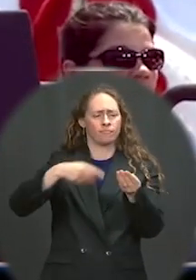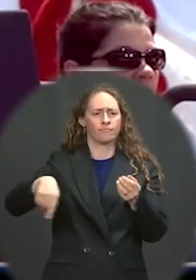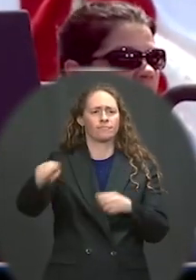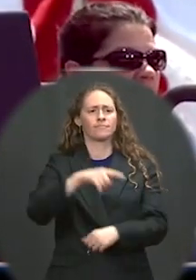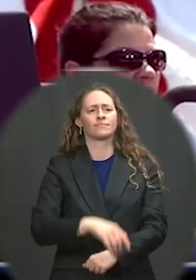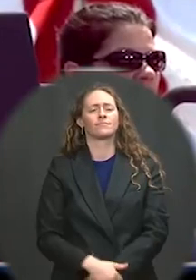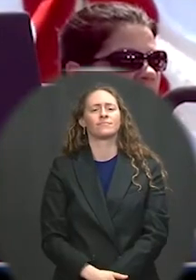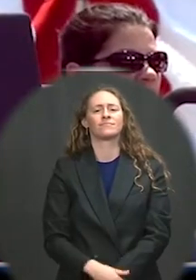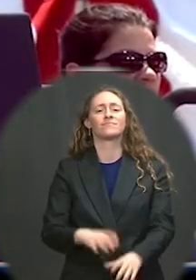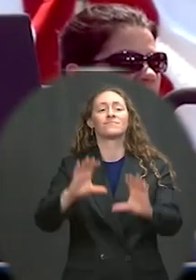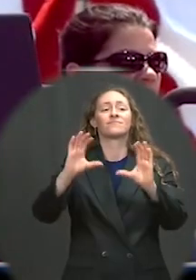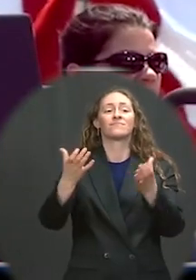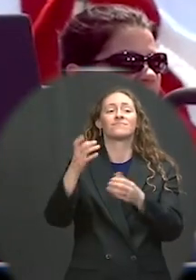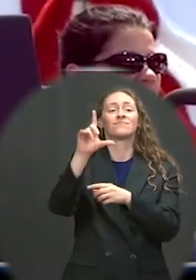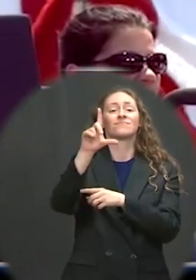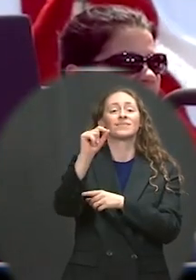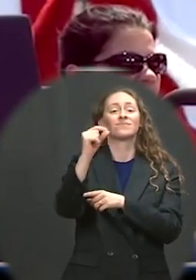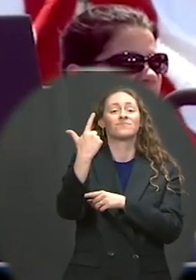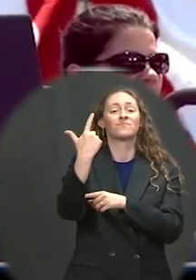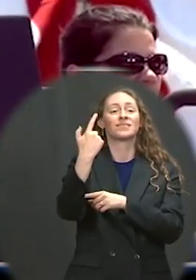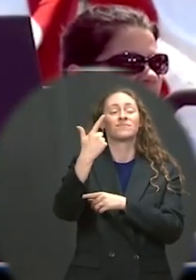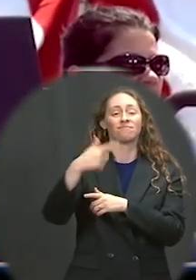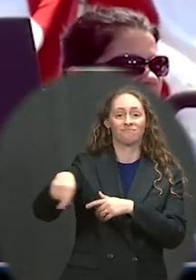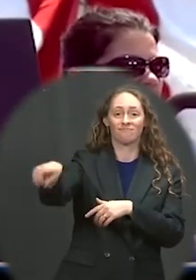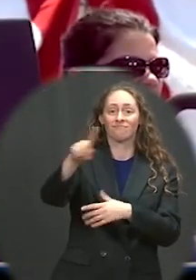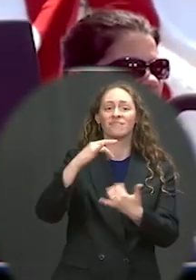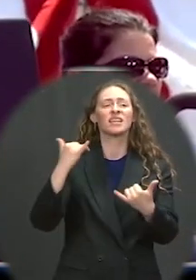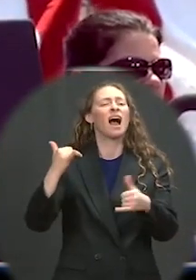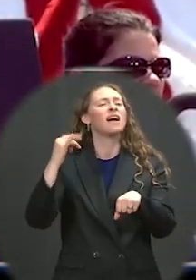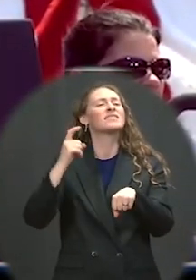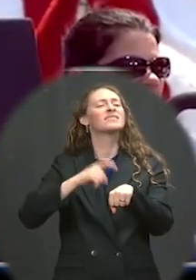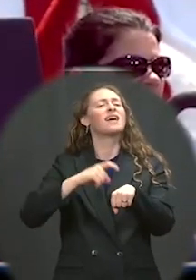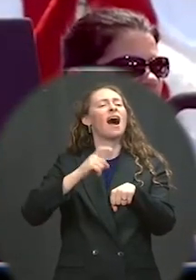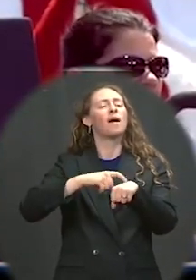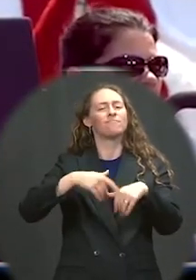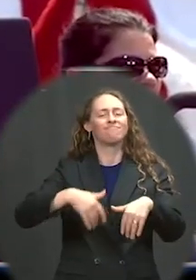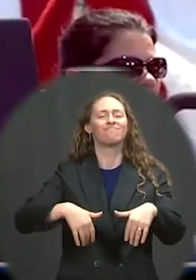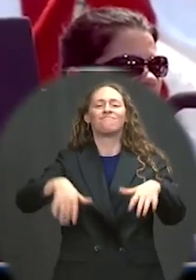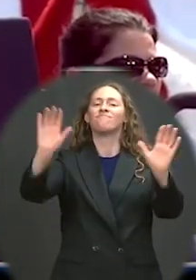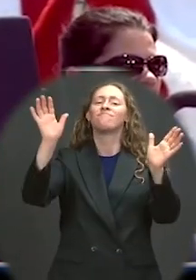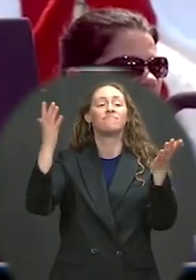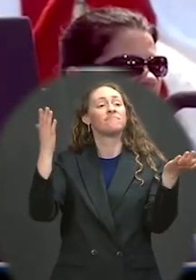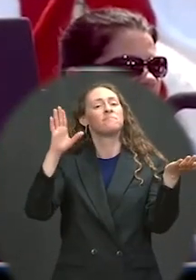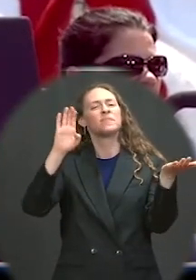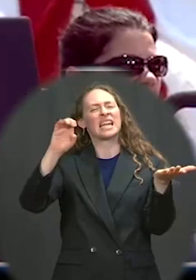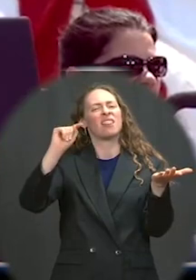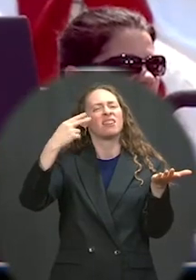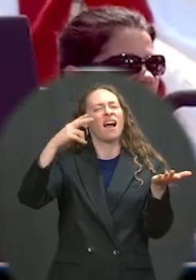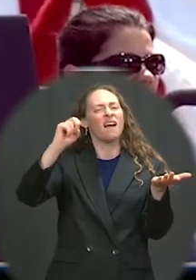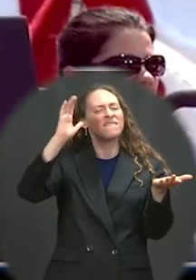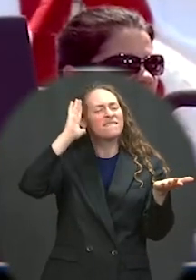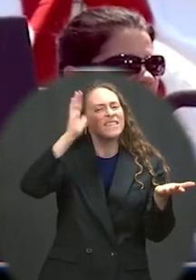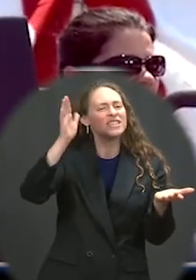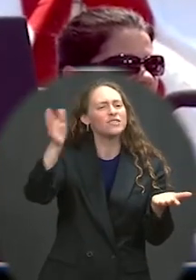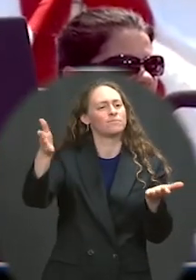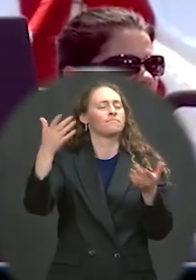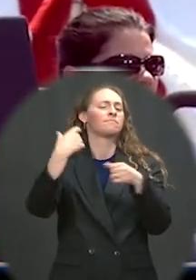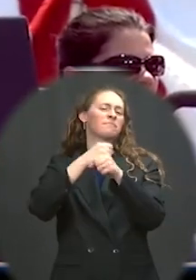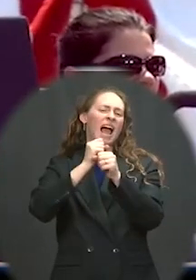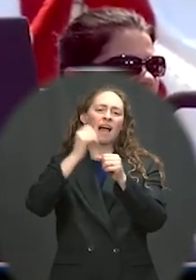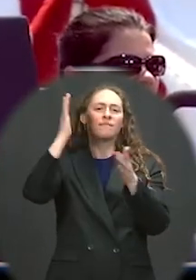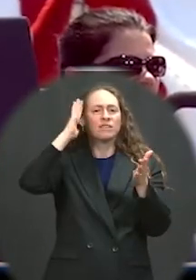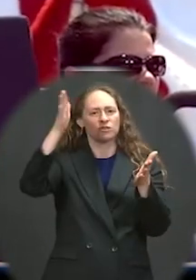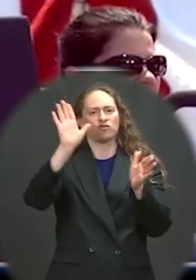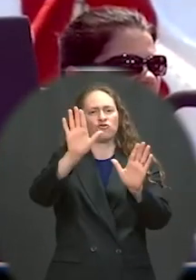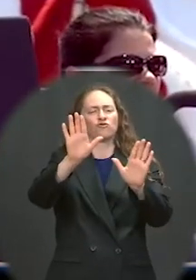it's time for you to go out and be the future — to make the future. You've learned your history